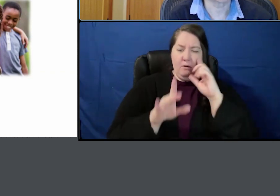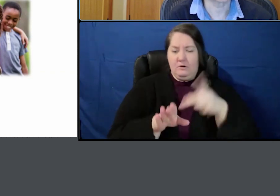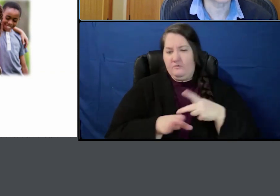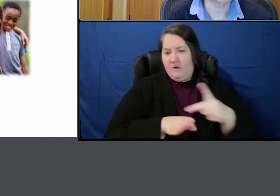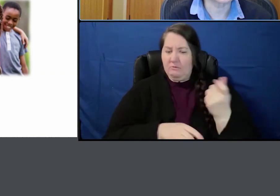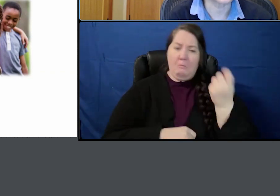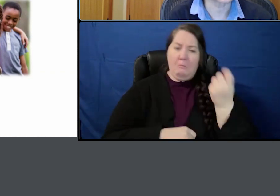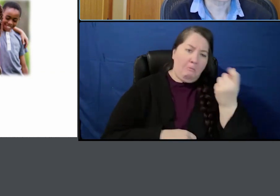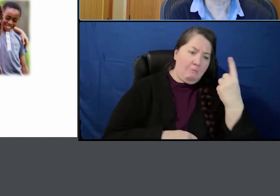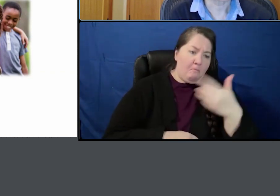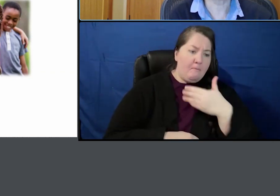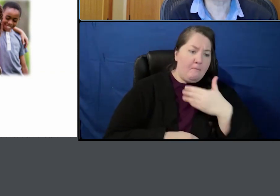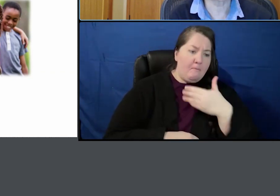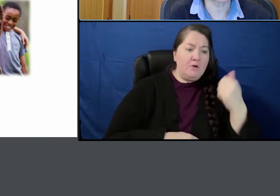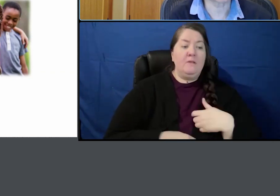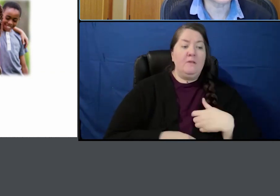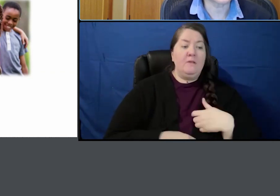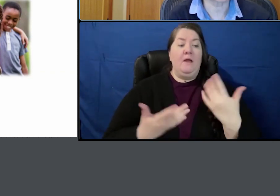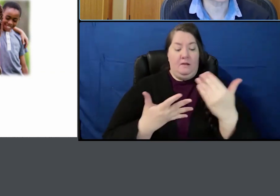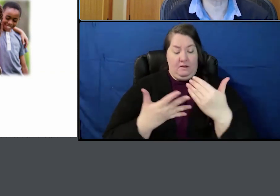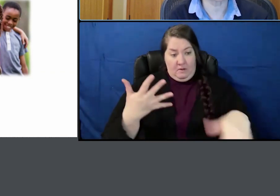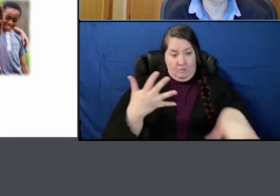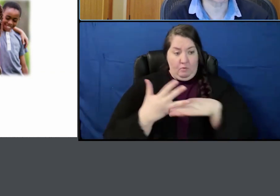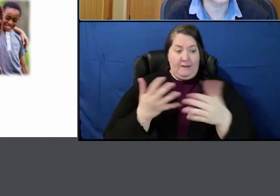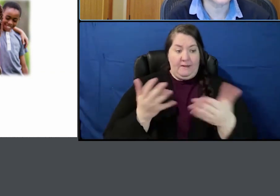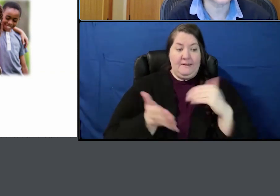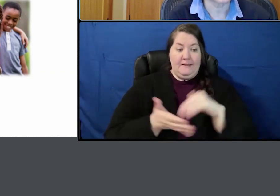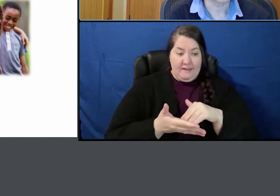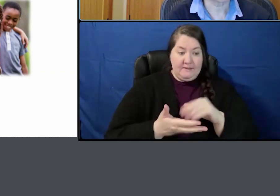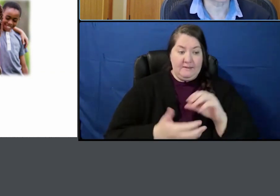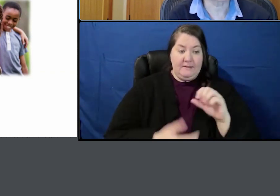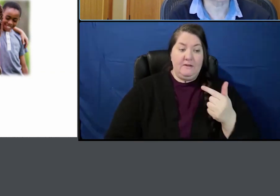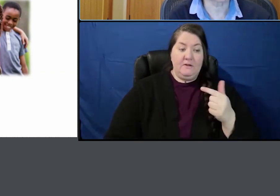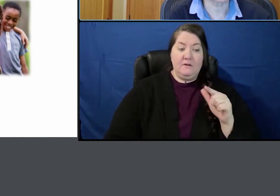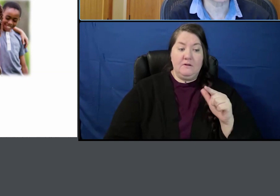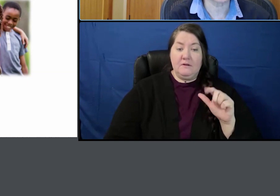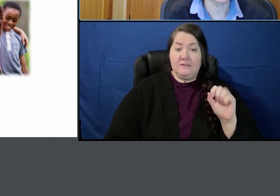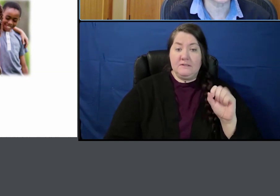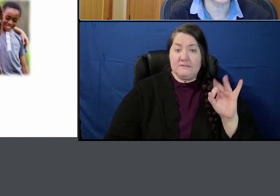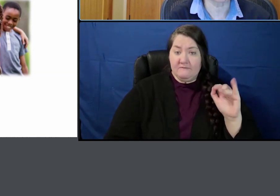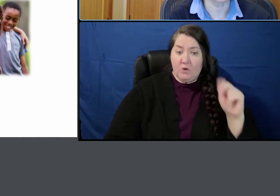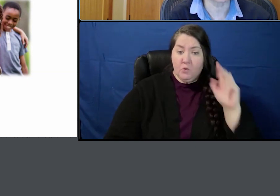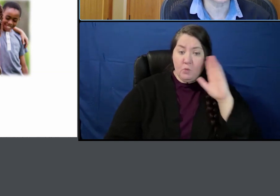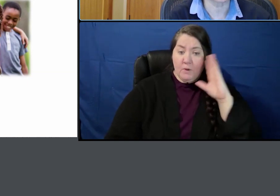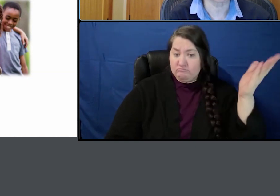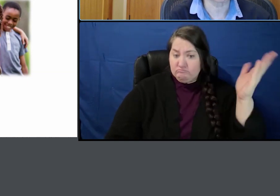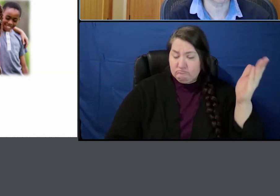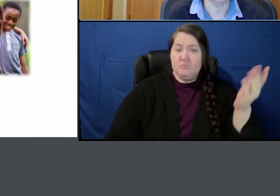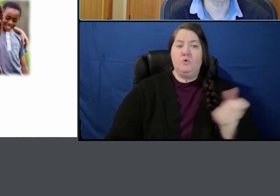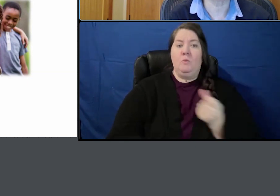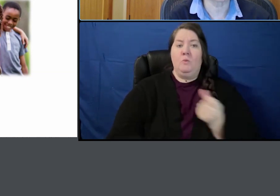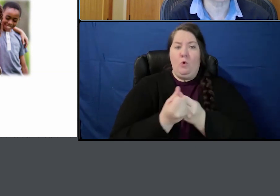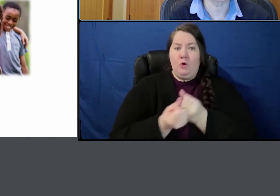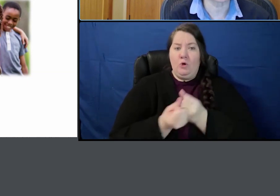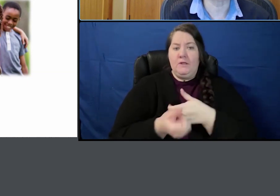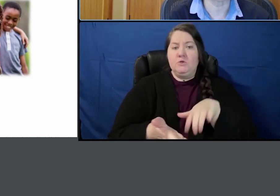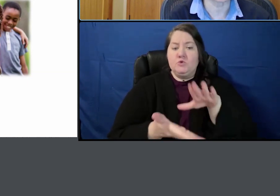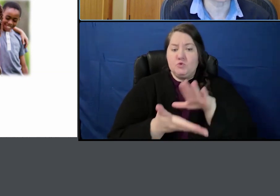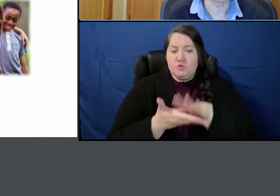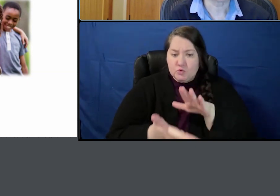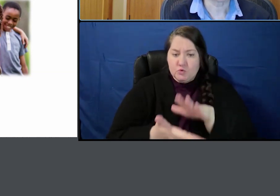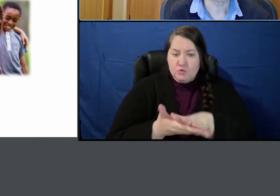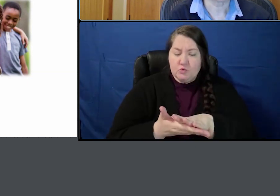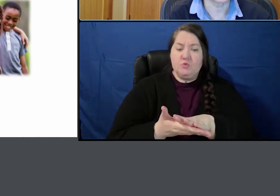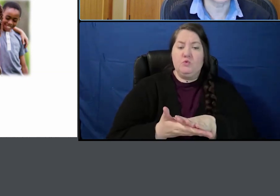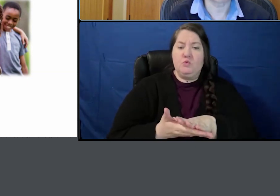We'll have another break and then we'll have Dr. Gustafson give another talk about supporting school age children at risk for listening